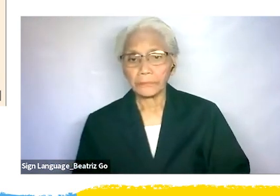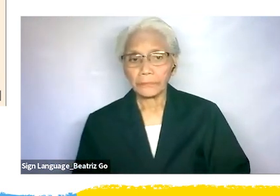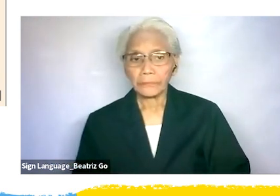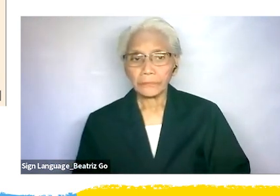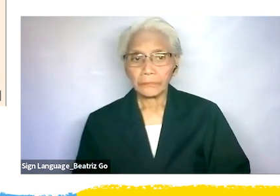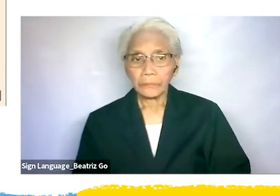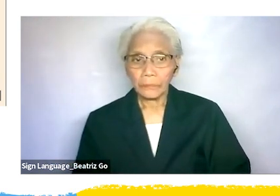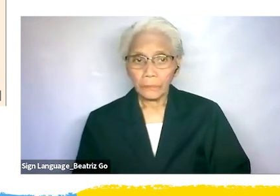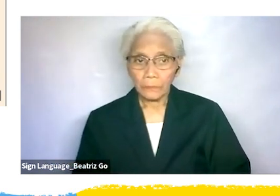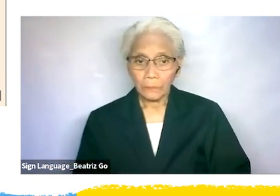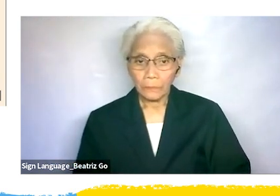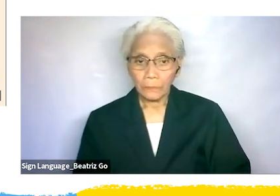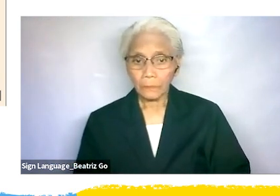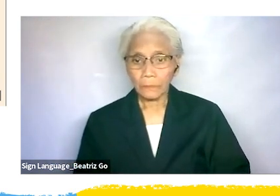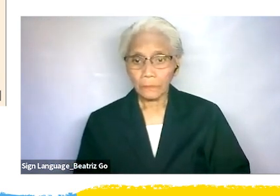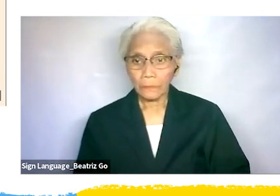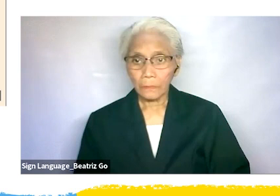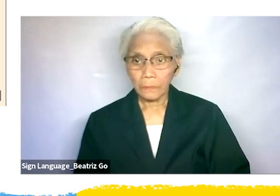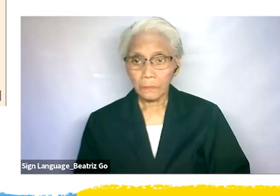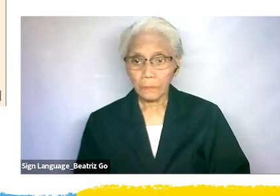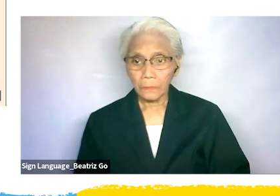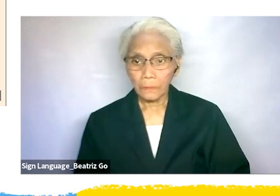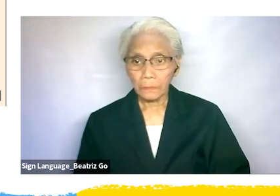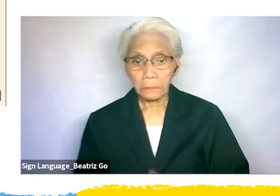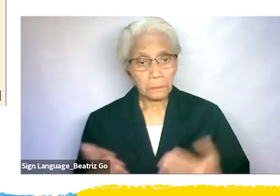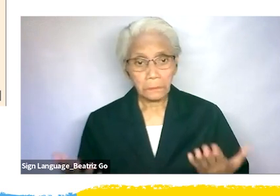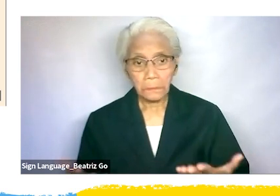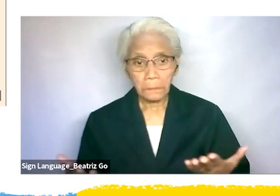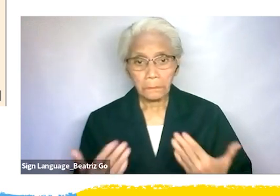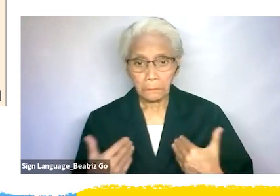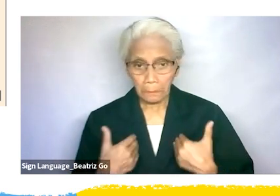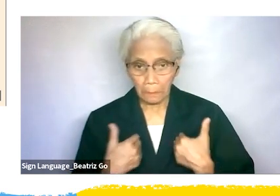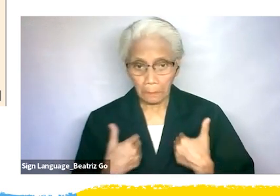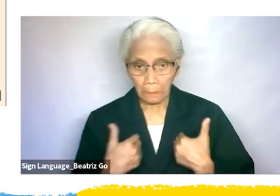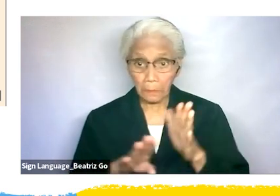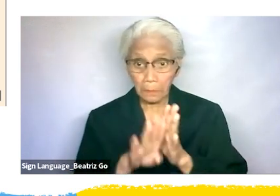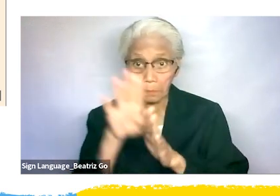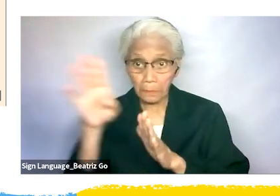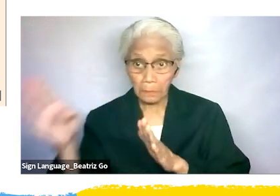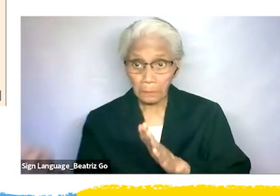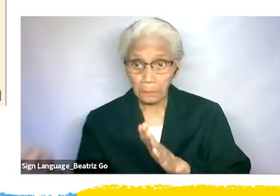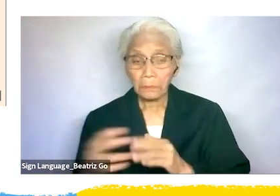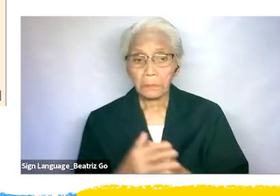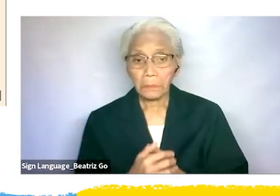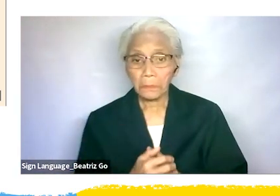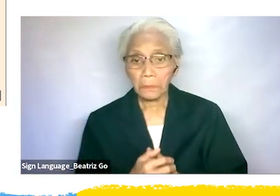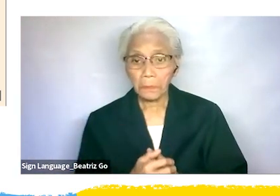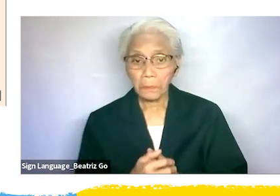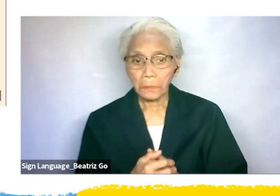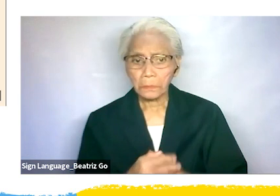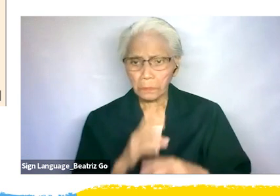the NHRCT develops a variety of programs tailored to